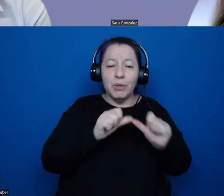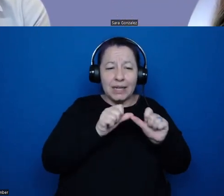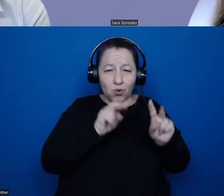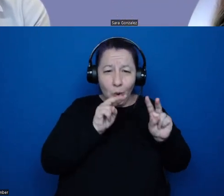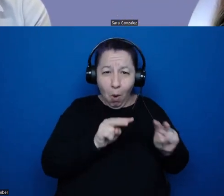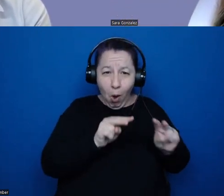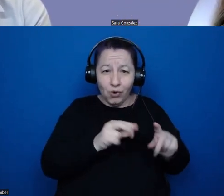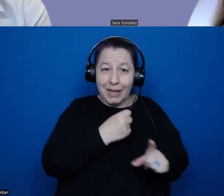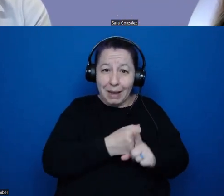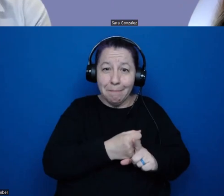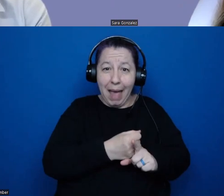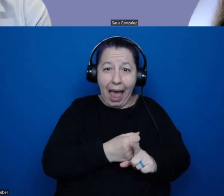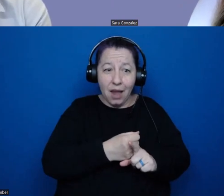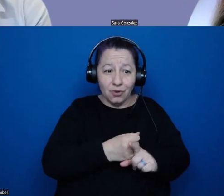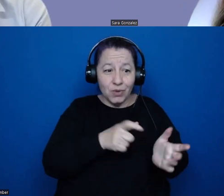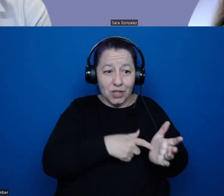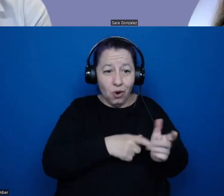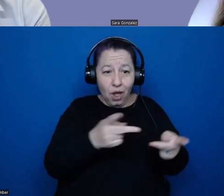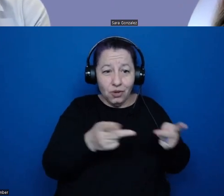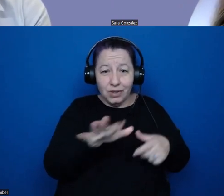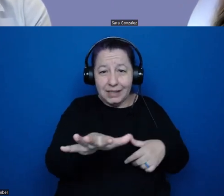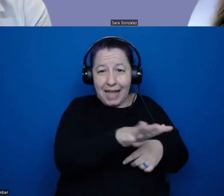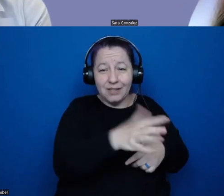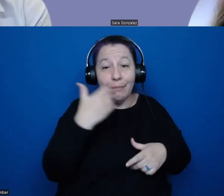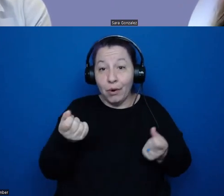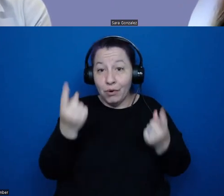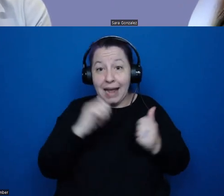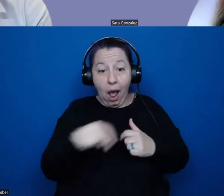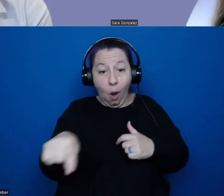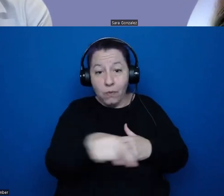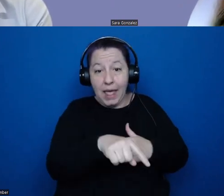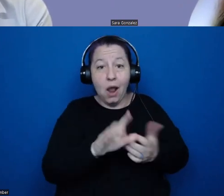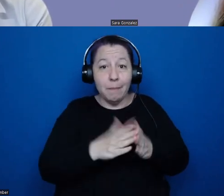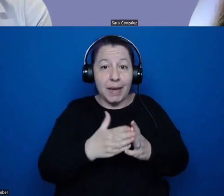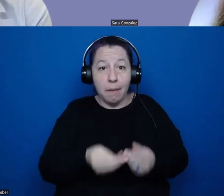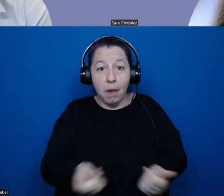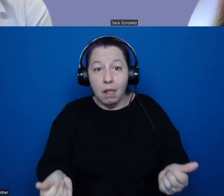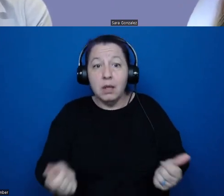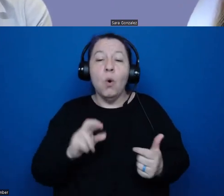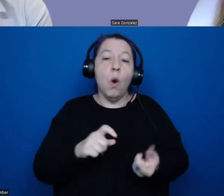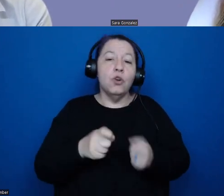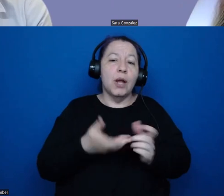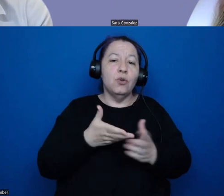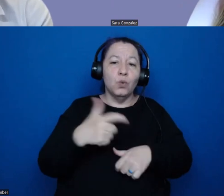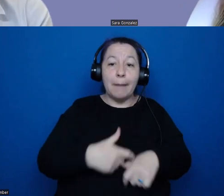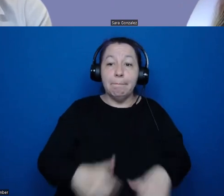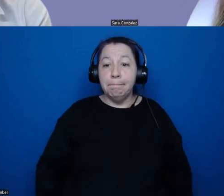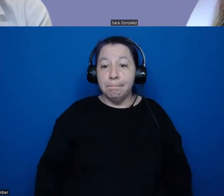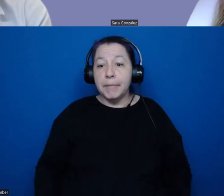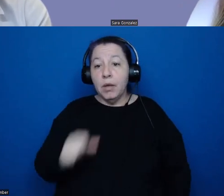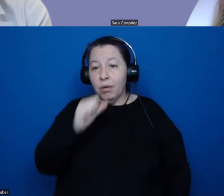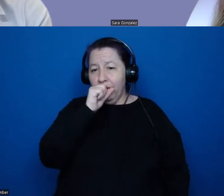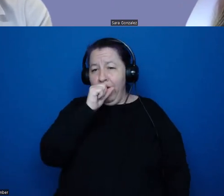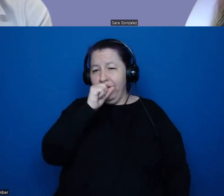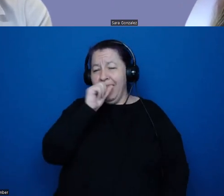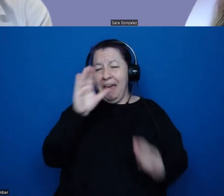to archaeological sites to better understand how these places are being eroded and or changed throughout time. I hope that answered